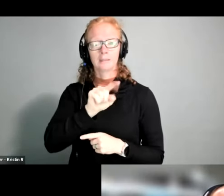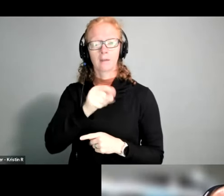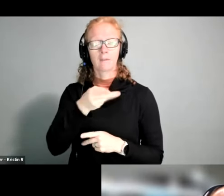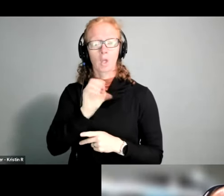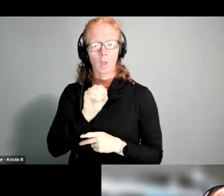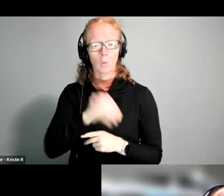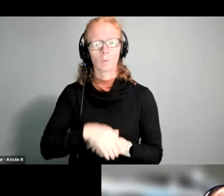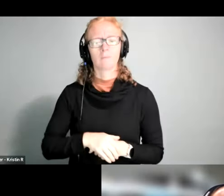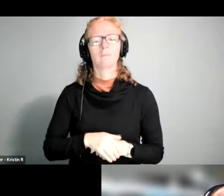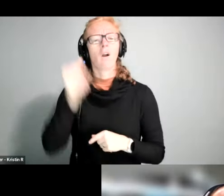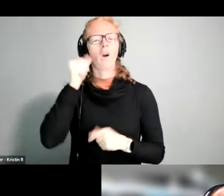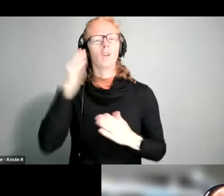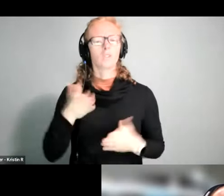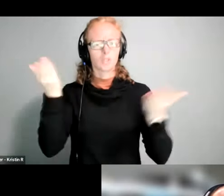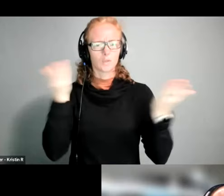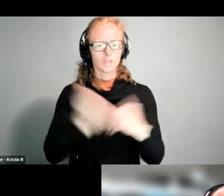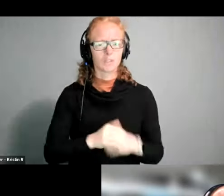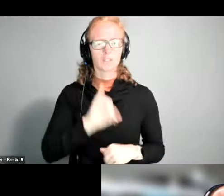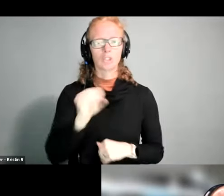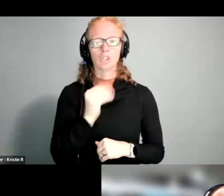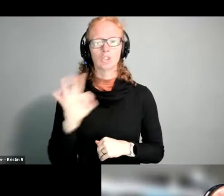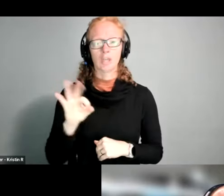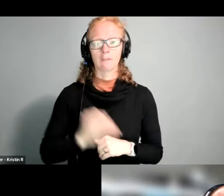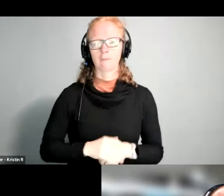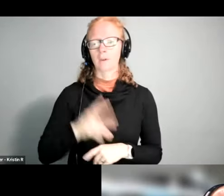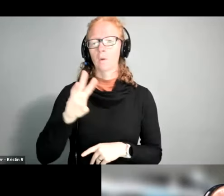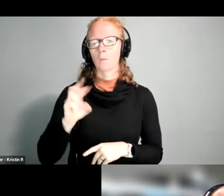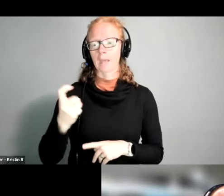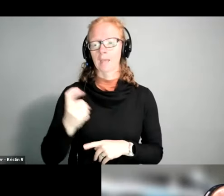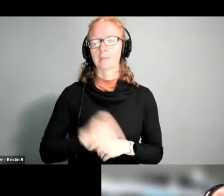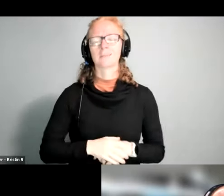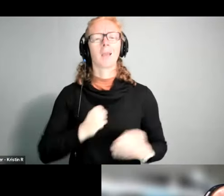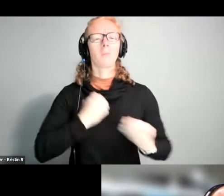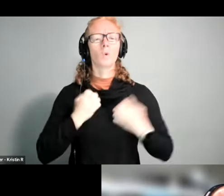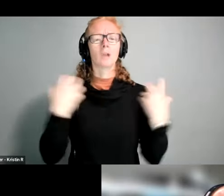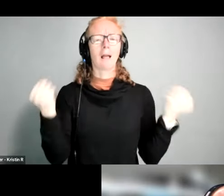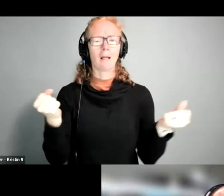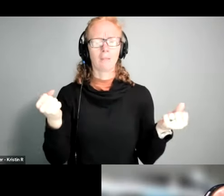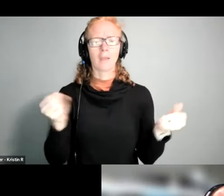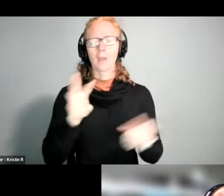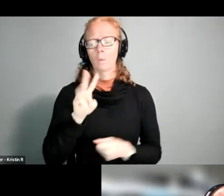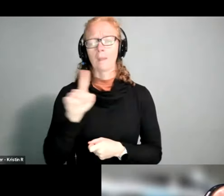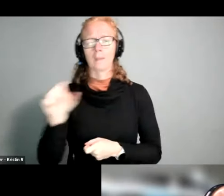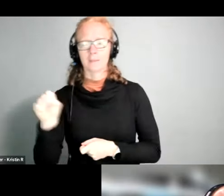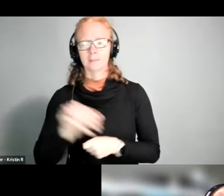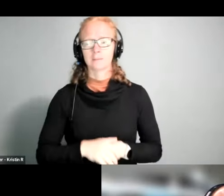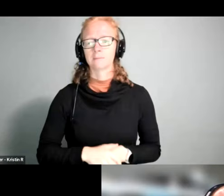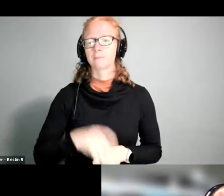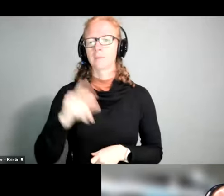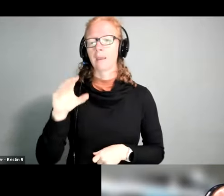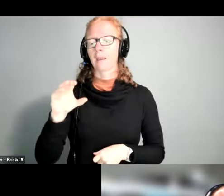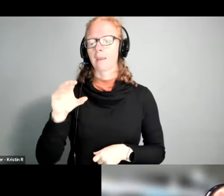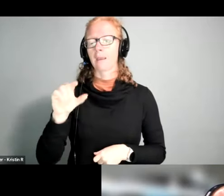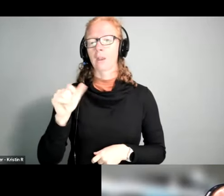services jeff wax the director of emotional health and wellness and carolyn ginsberg stern the director of